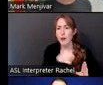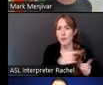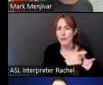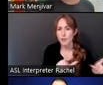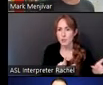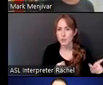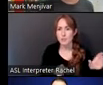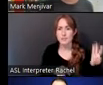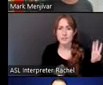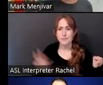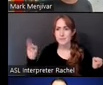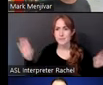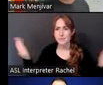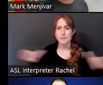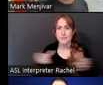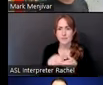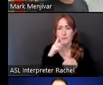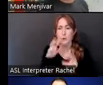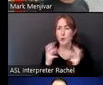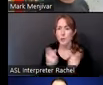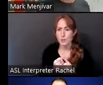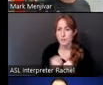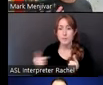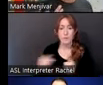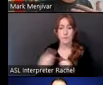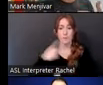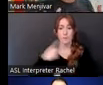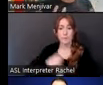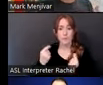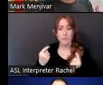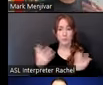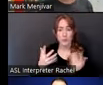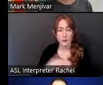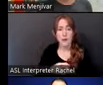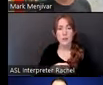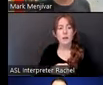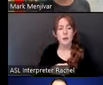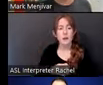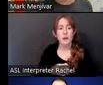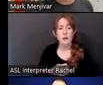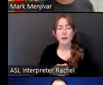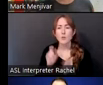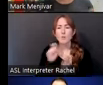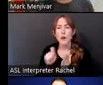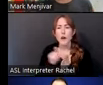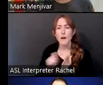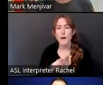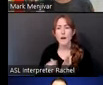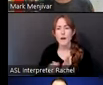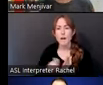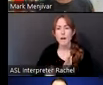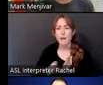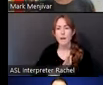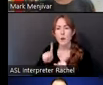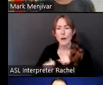first day of the workshop, what we invited people to do was to, to collectively create a set of questions that they could go home